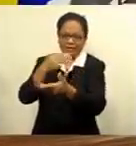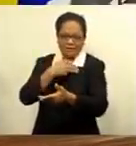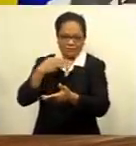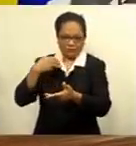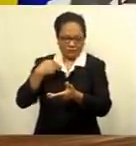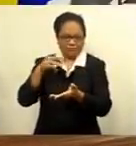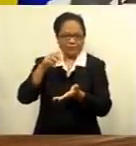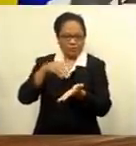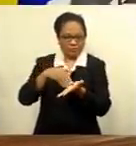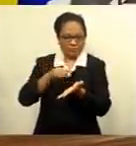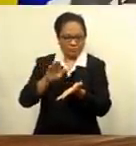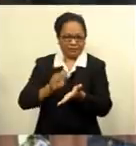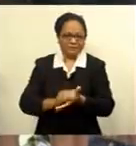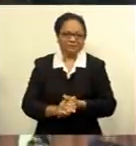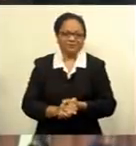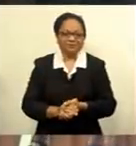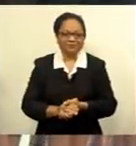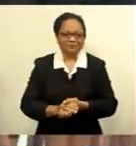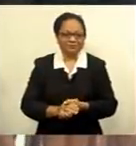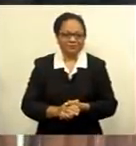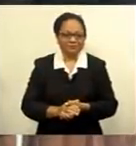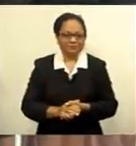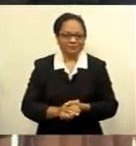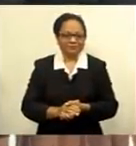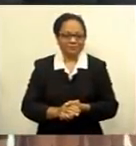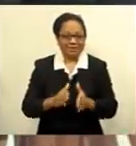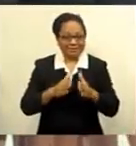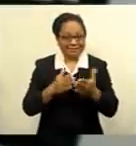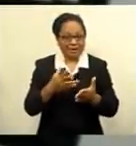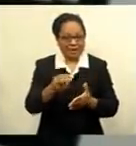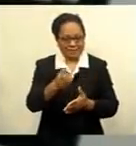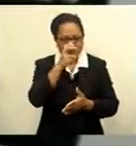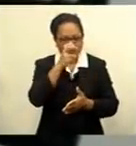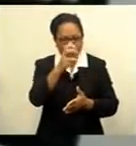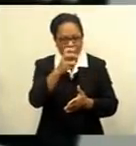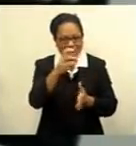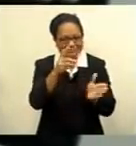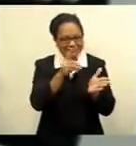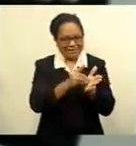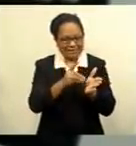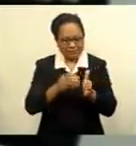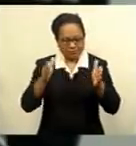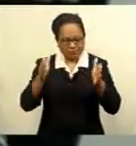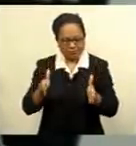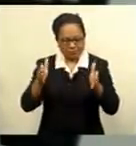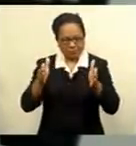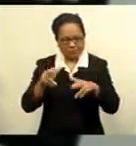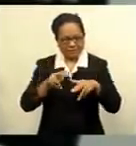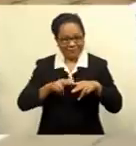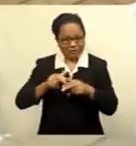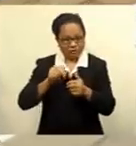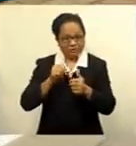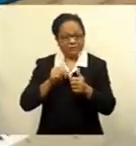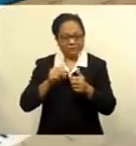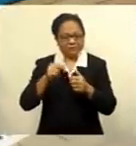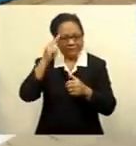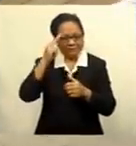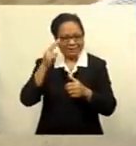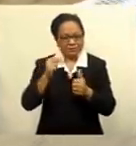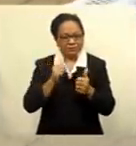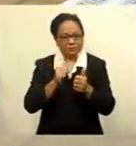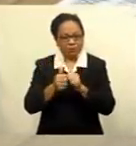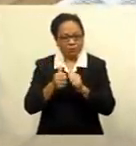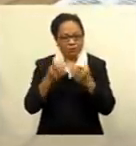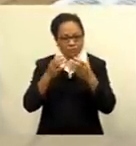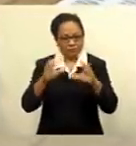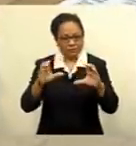Karalaini Tavi has more. A strict deadline has been given by the Fiji National Sports Commission. I would like to